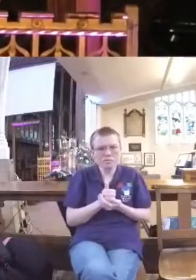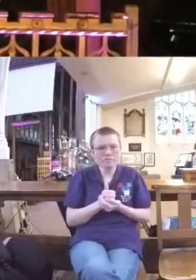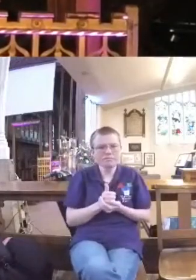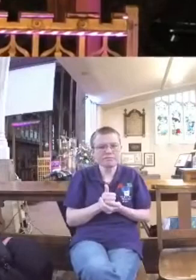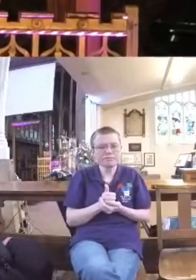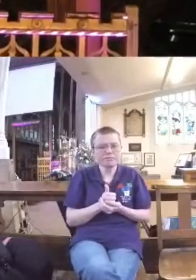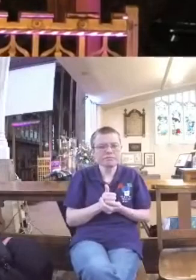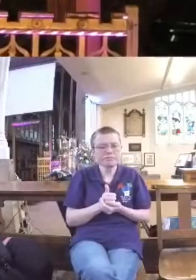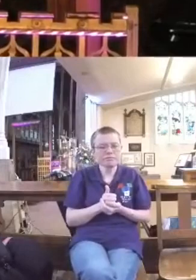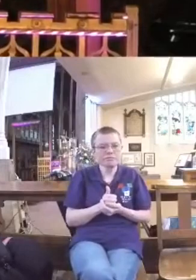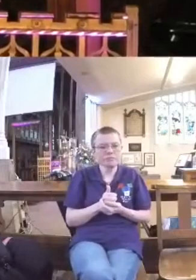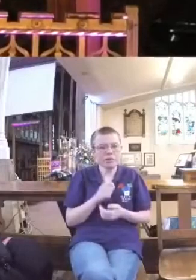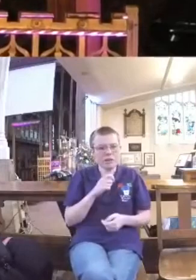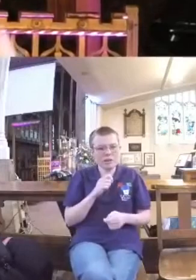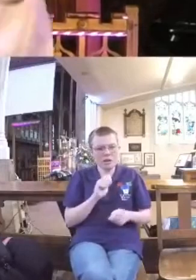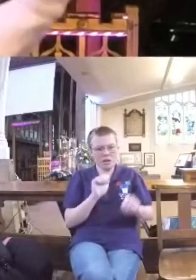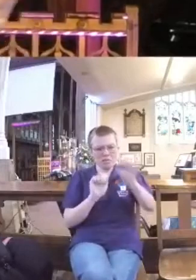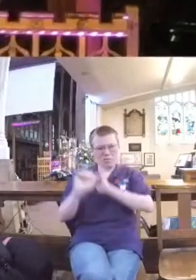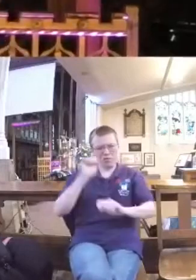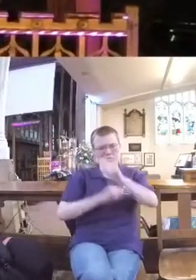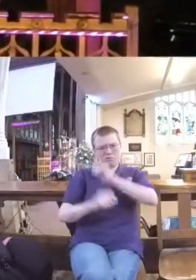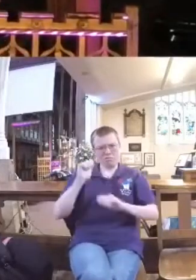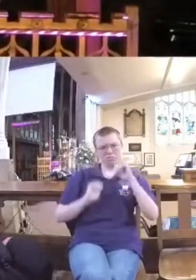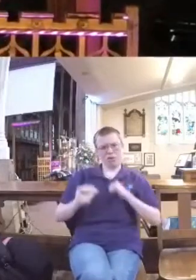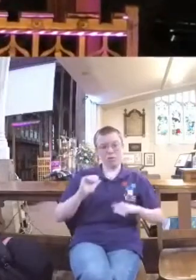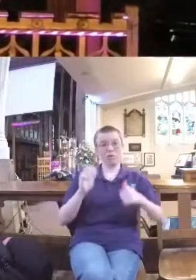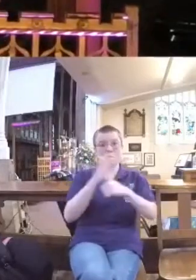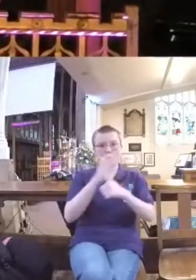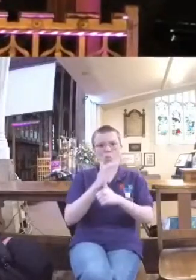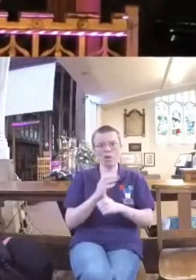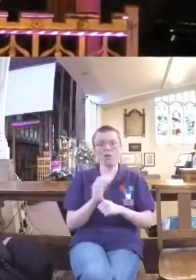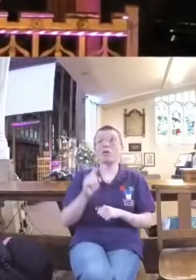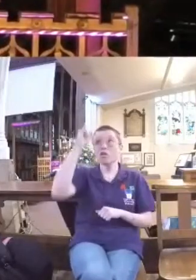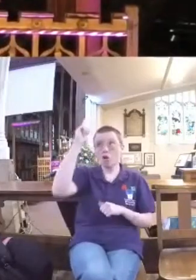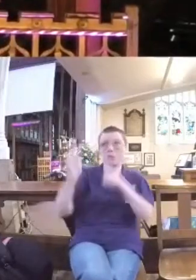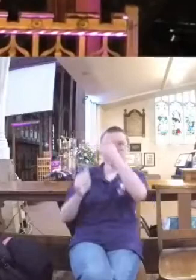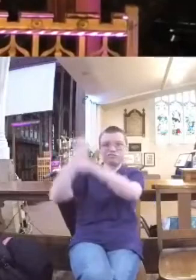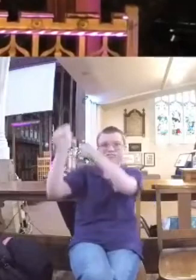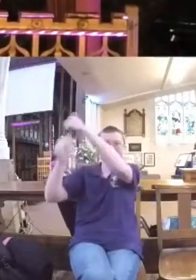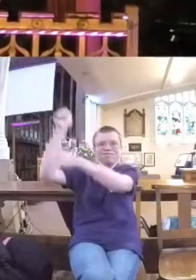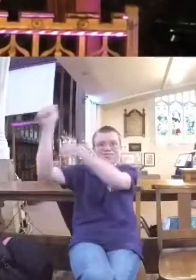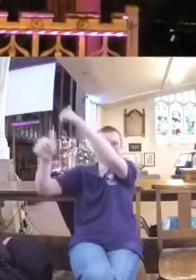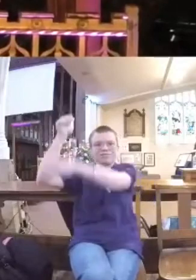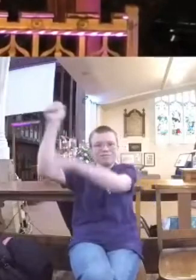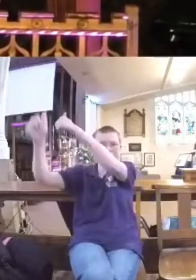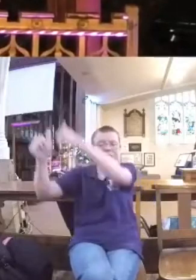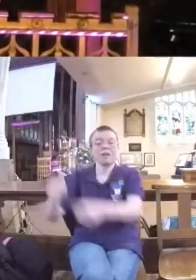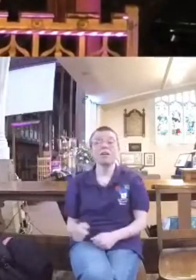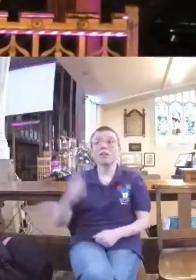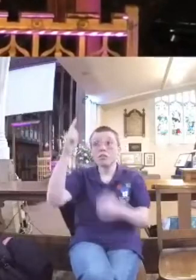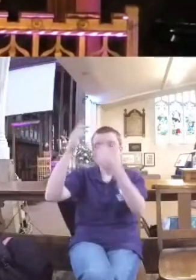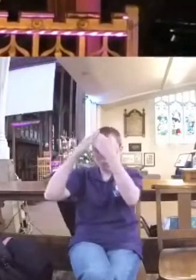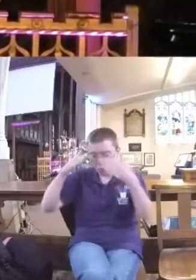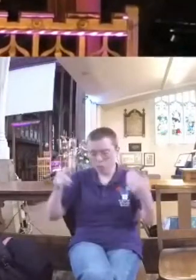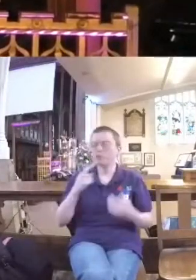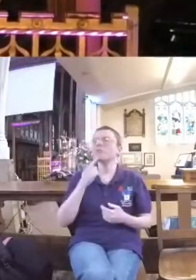avoid becoming proud. Number one, glorify God. As well as worshipping him